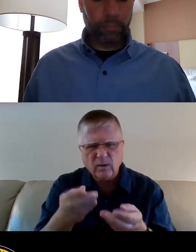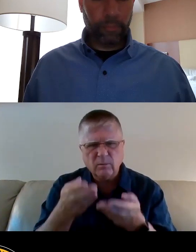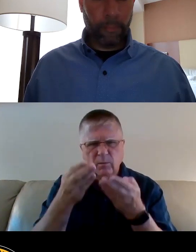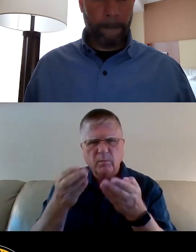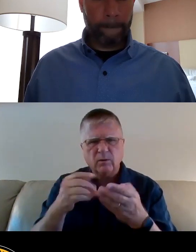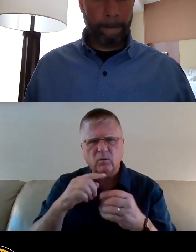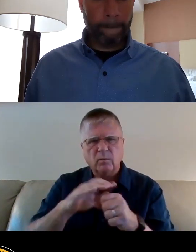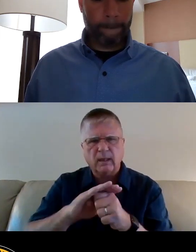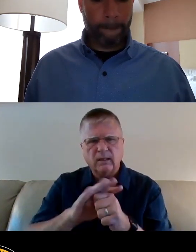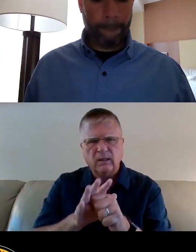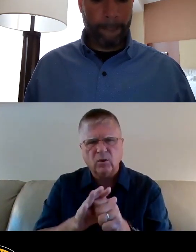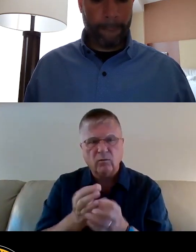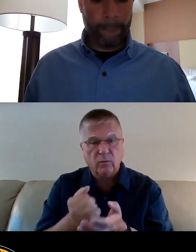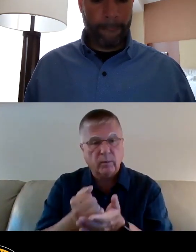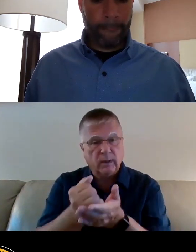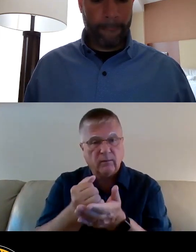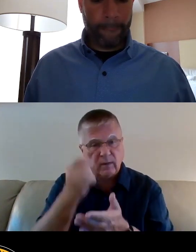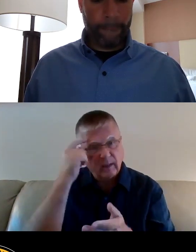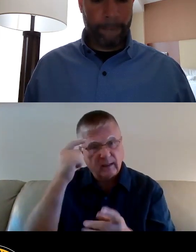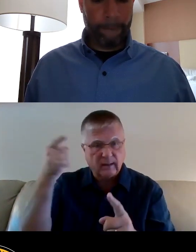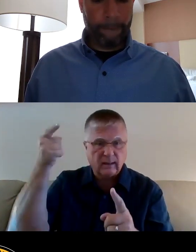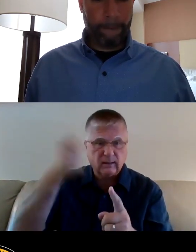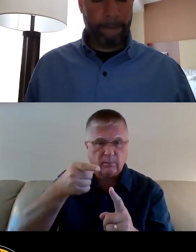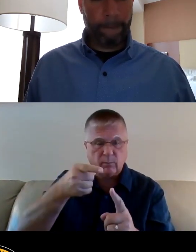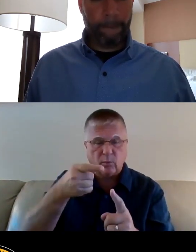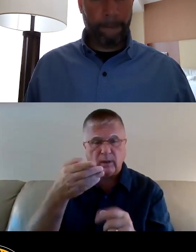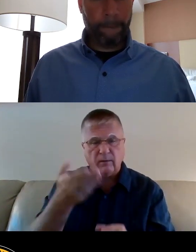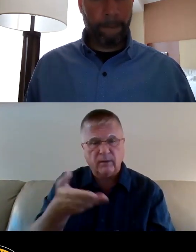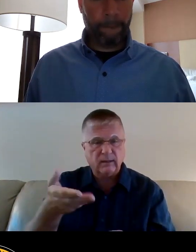COVID relief, which I believe is the purpose of these funds.